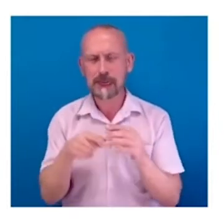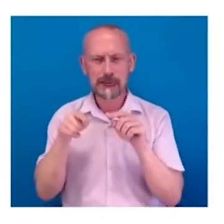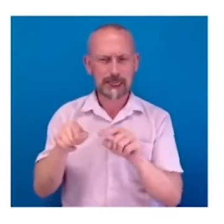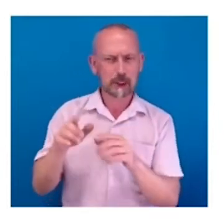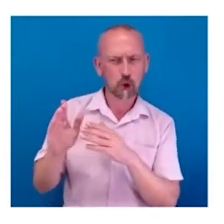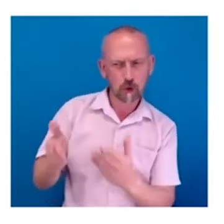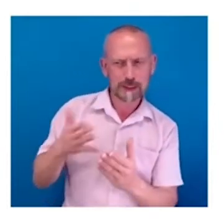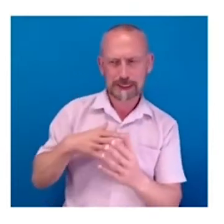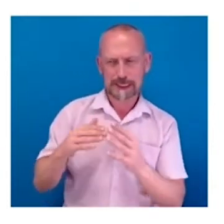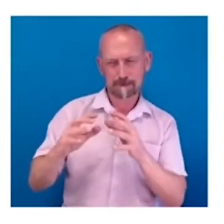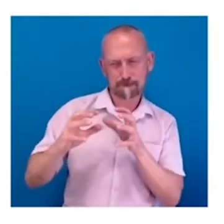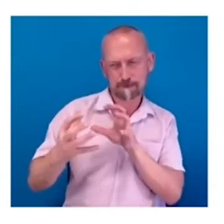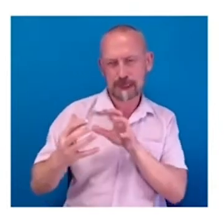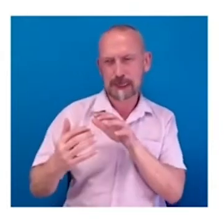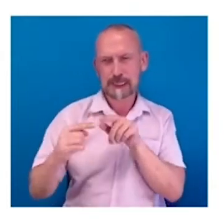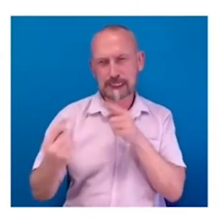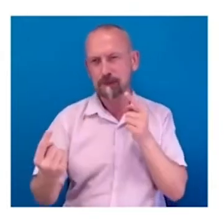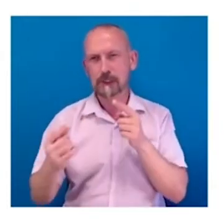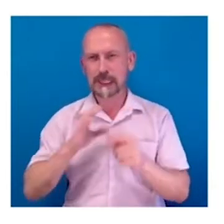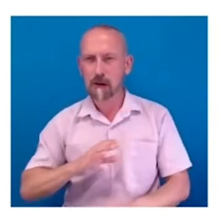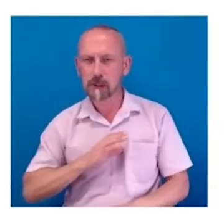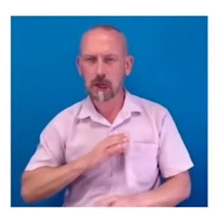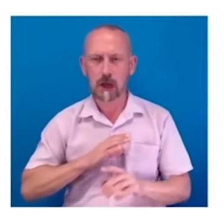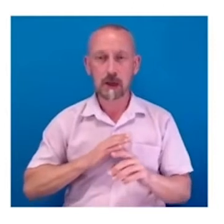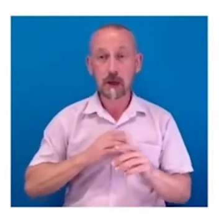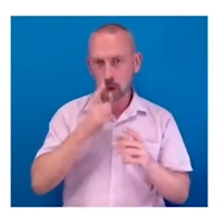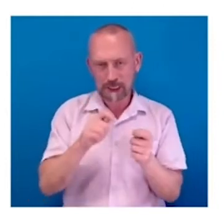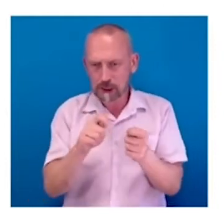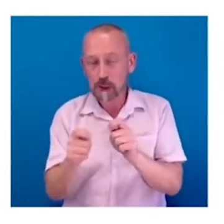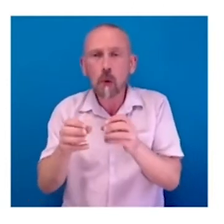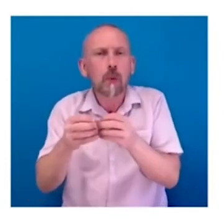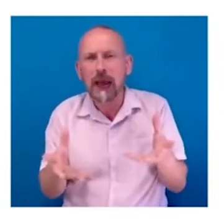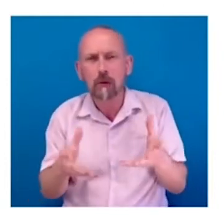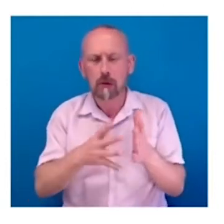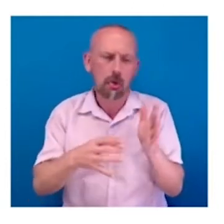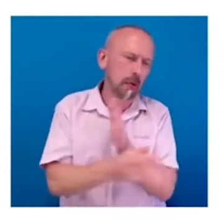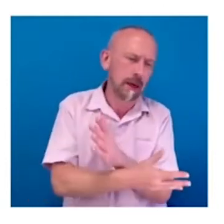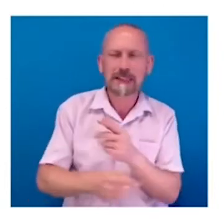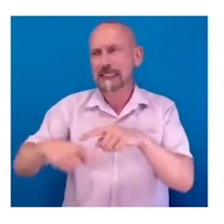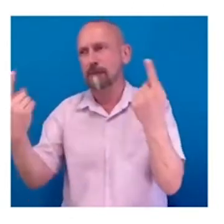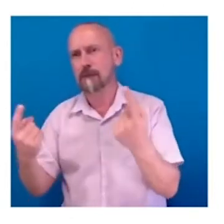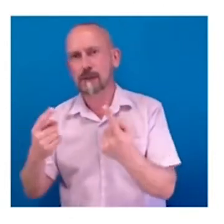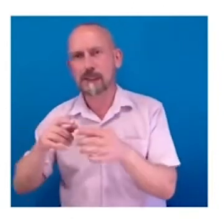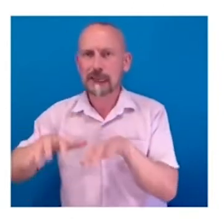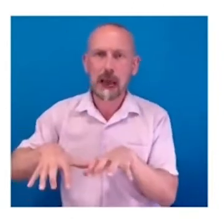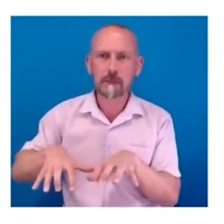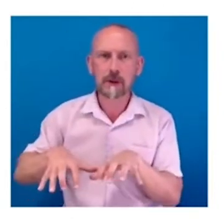having to change the typeface altogether, you know. And I think at that point, I can hand over to Gareth.